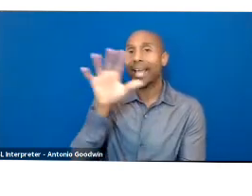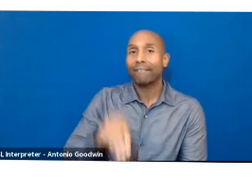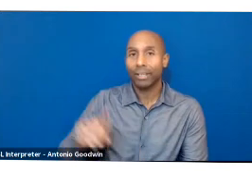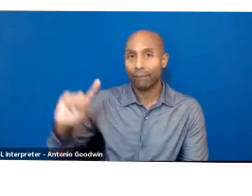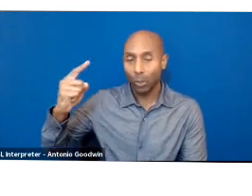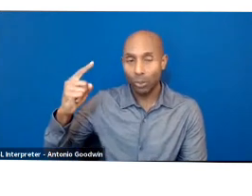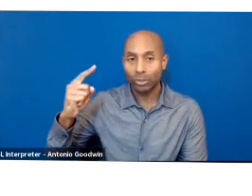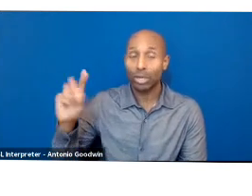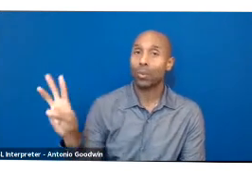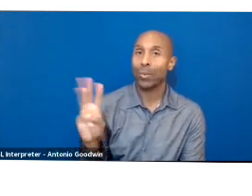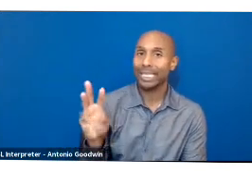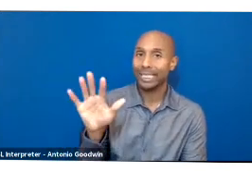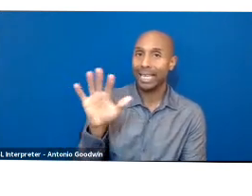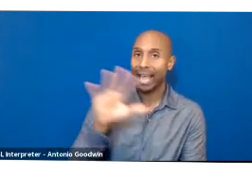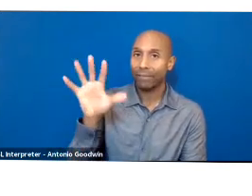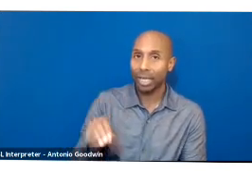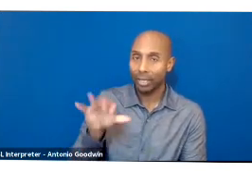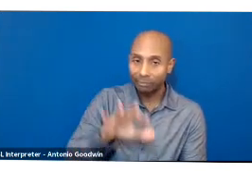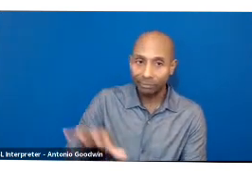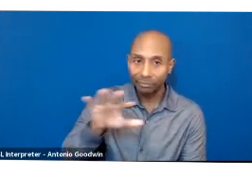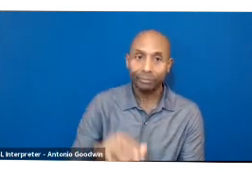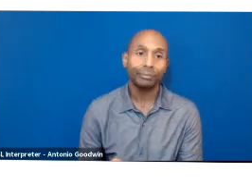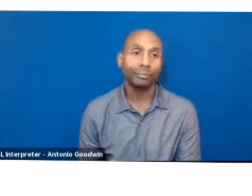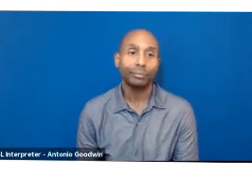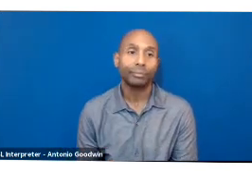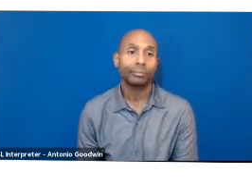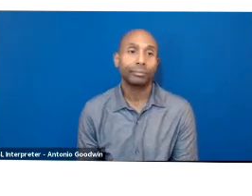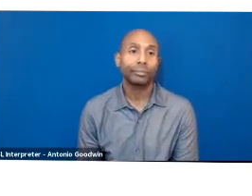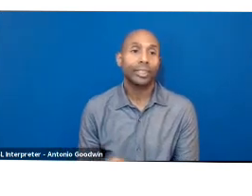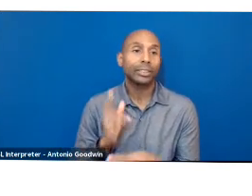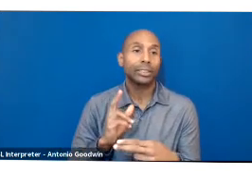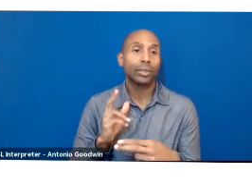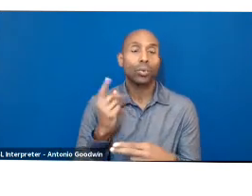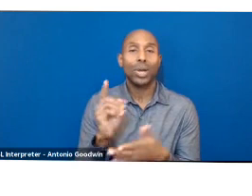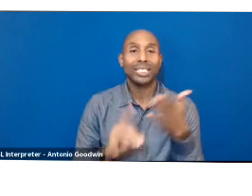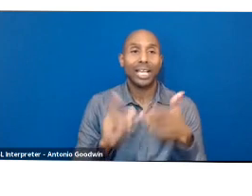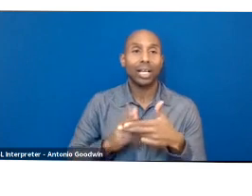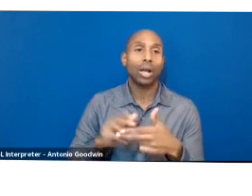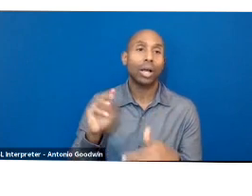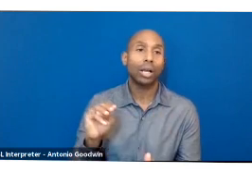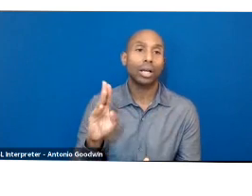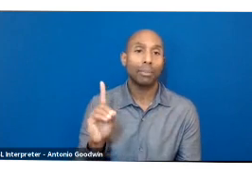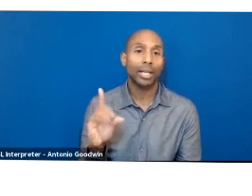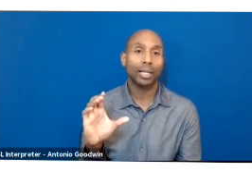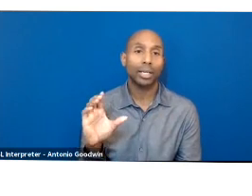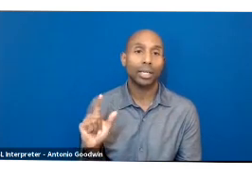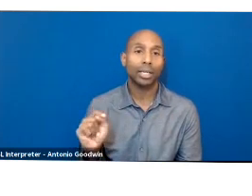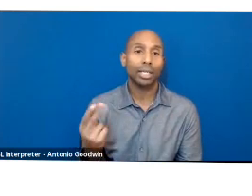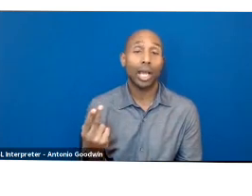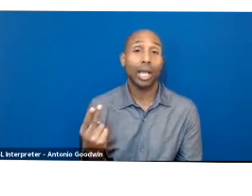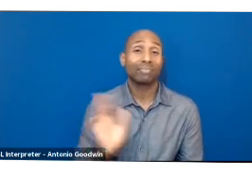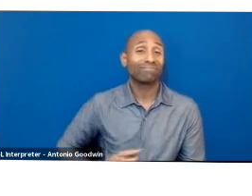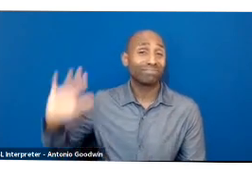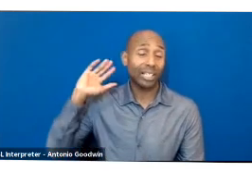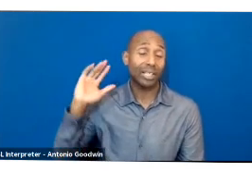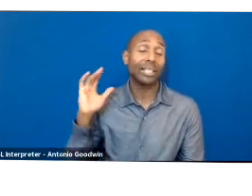West Africa with a design called mud cloth. Mud cloth dates back to what is now modern